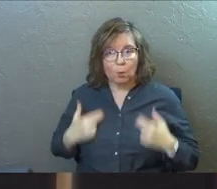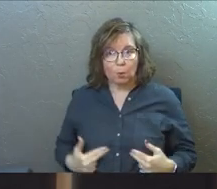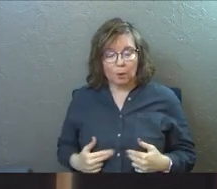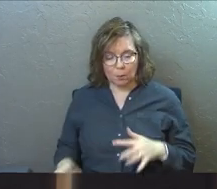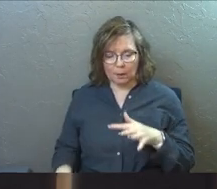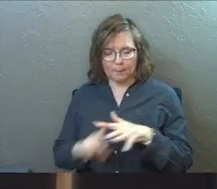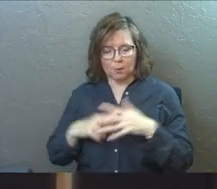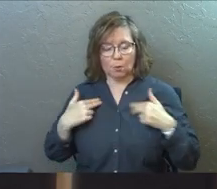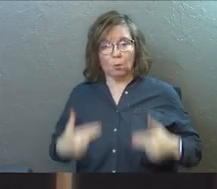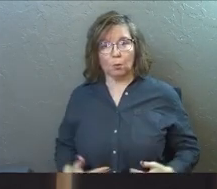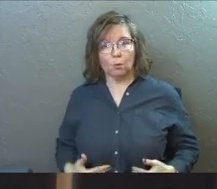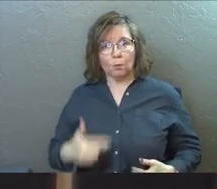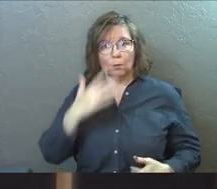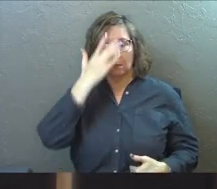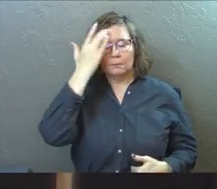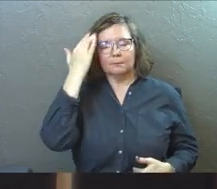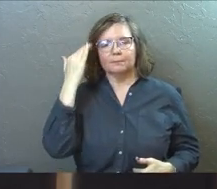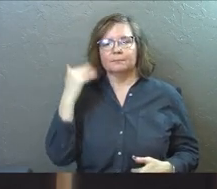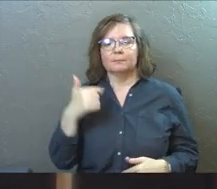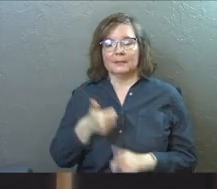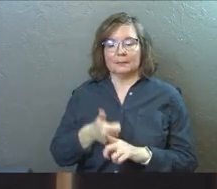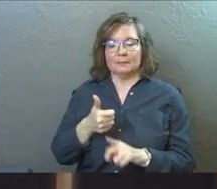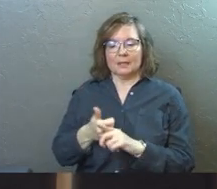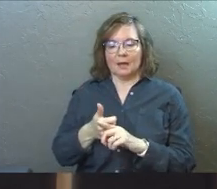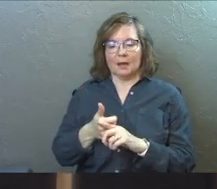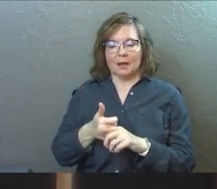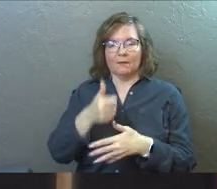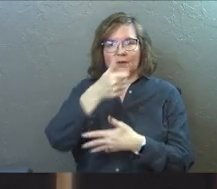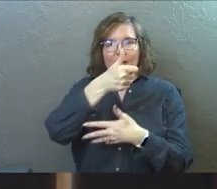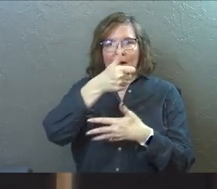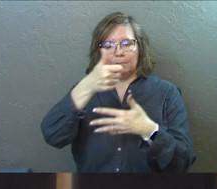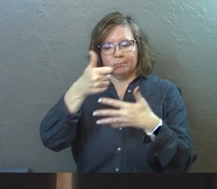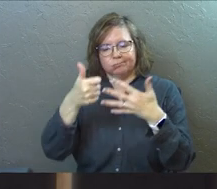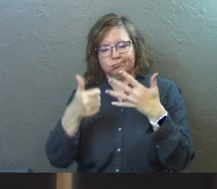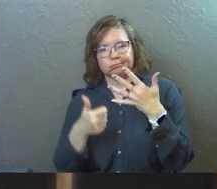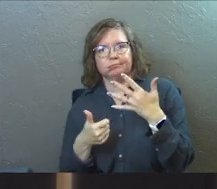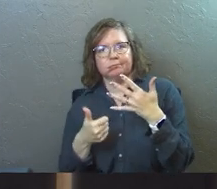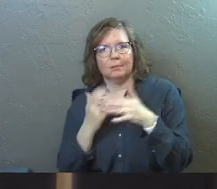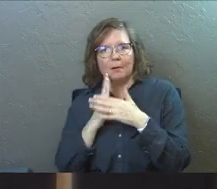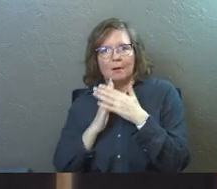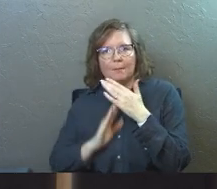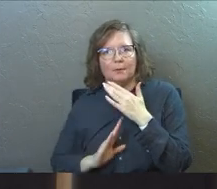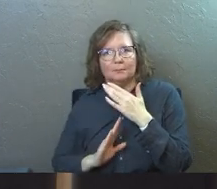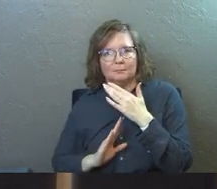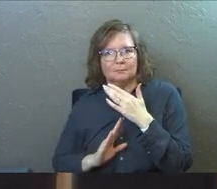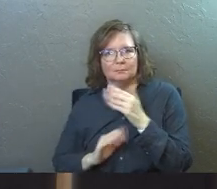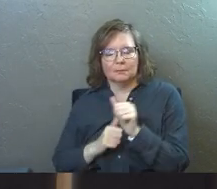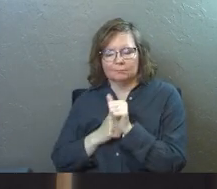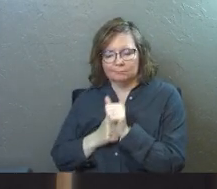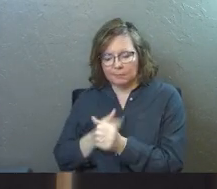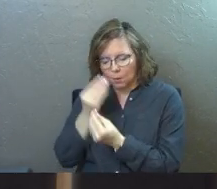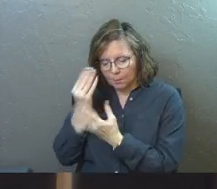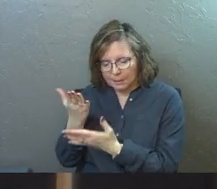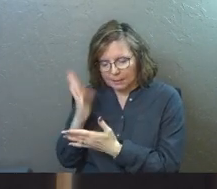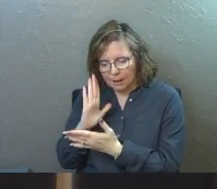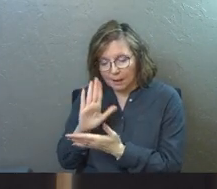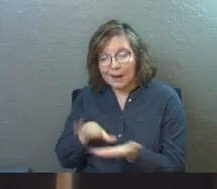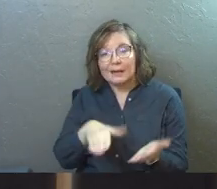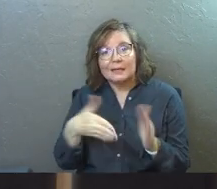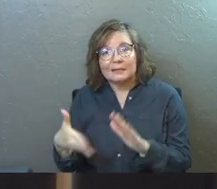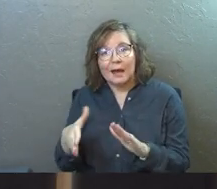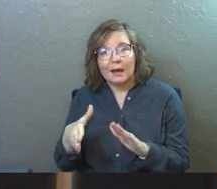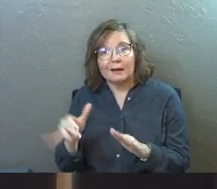appeared in human form, he humbled himself in obedience to God. And he died a criminal's death on the cross.